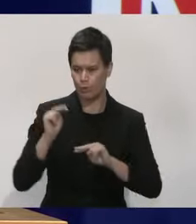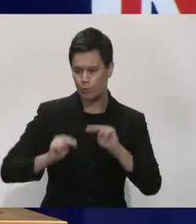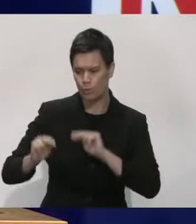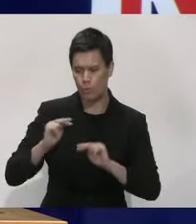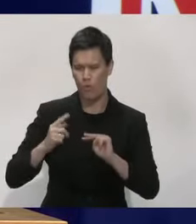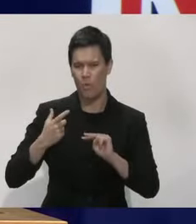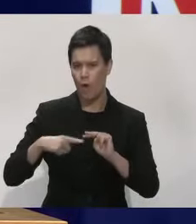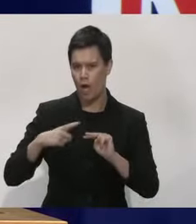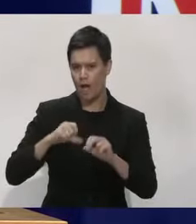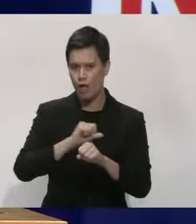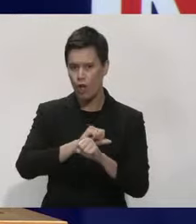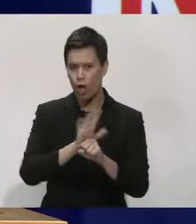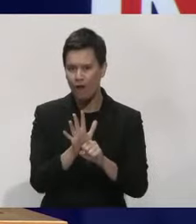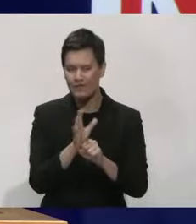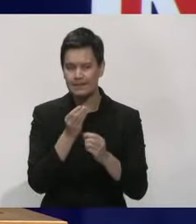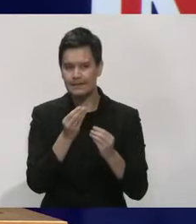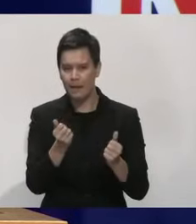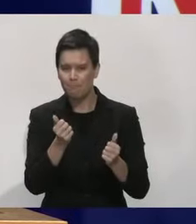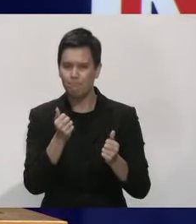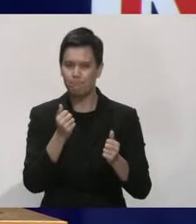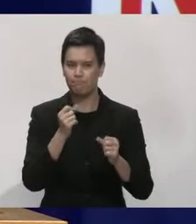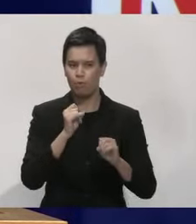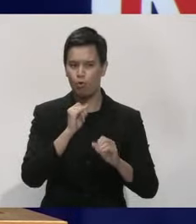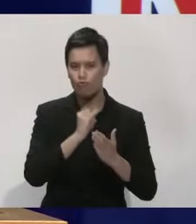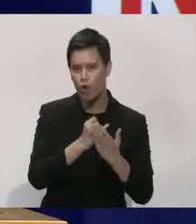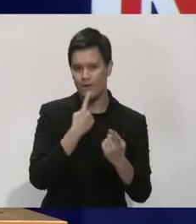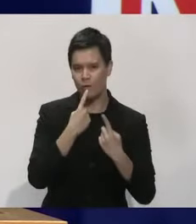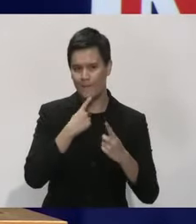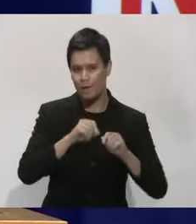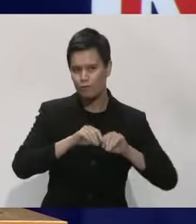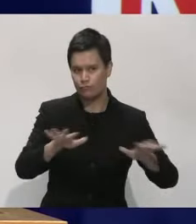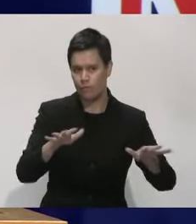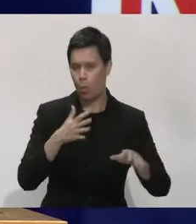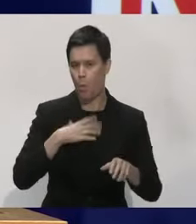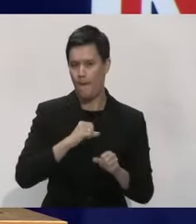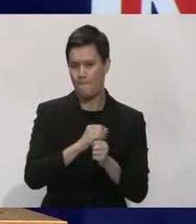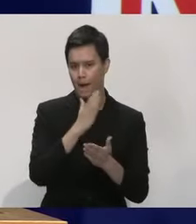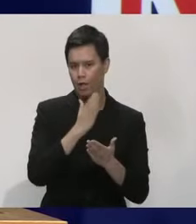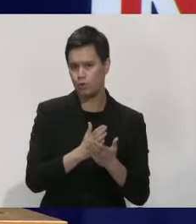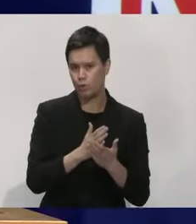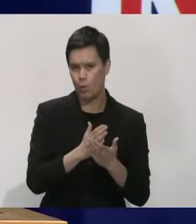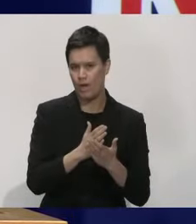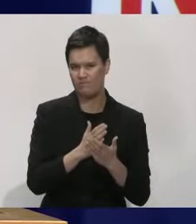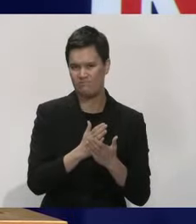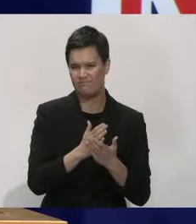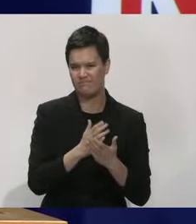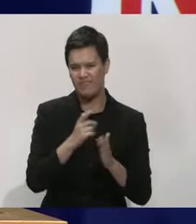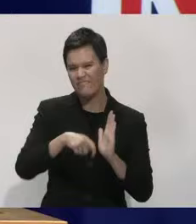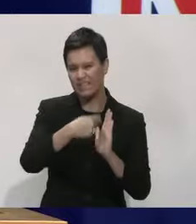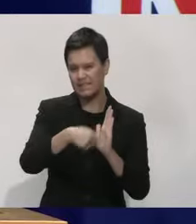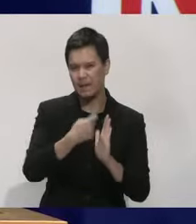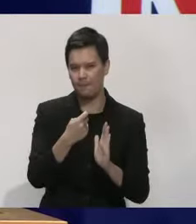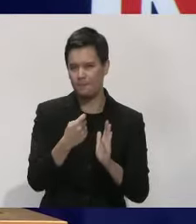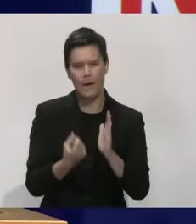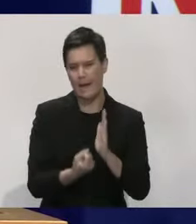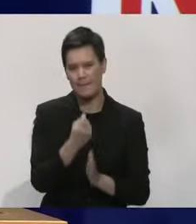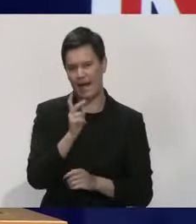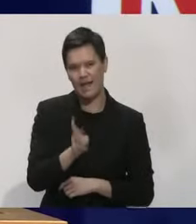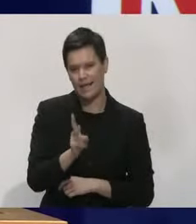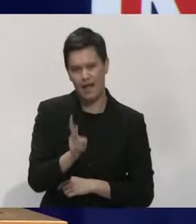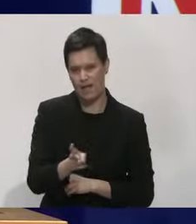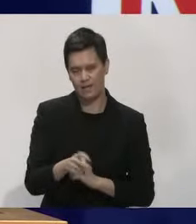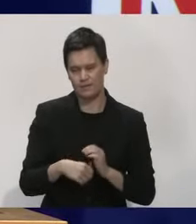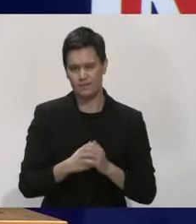-19 testing was disseminated over the weekend and to take steps to ensure that this doesn't happen again. We found the messaging developed,